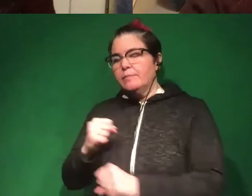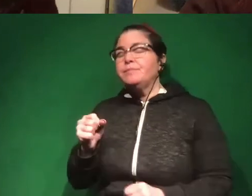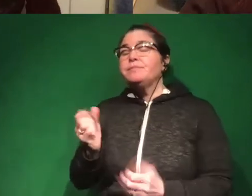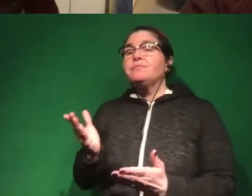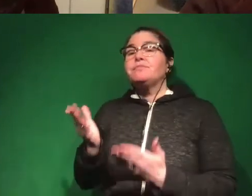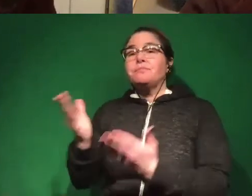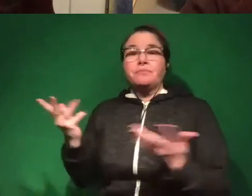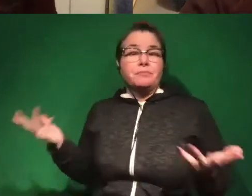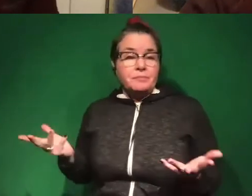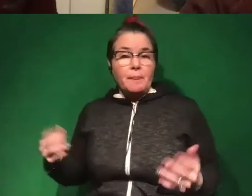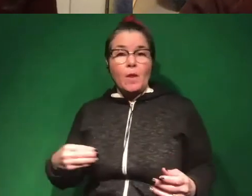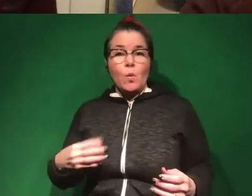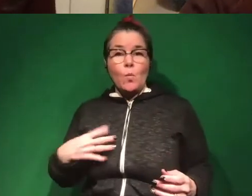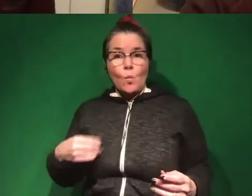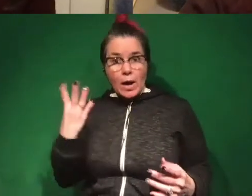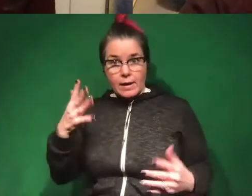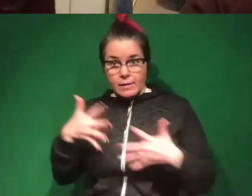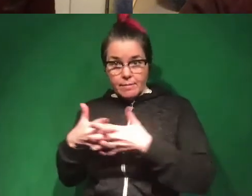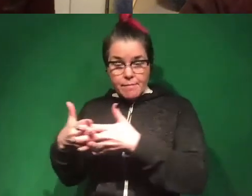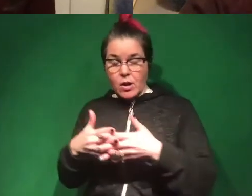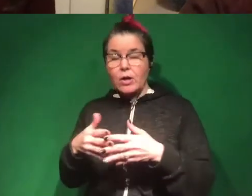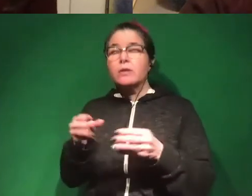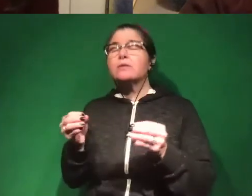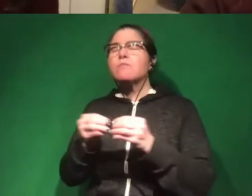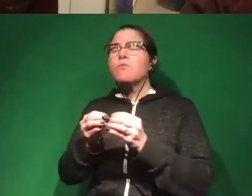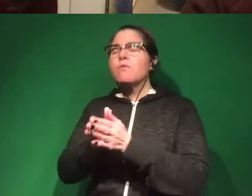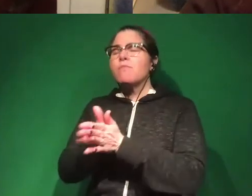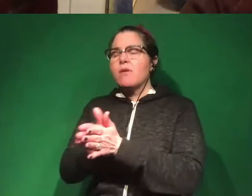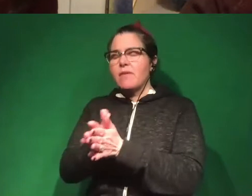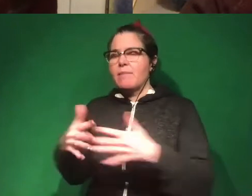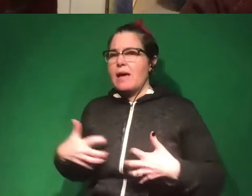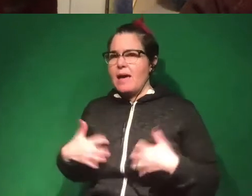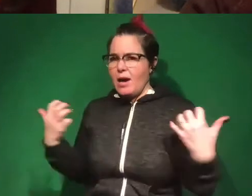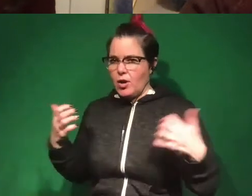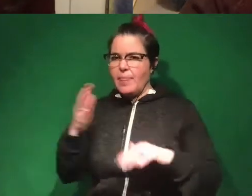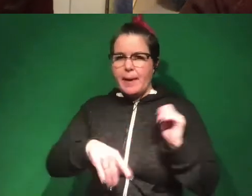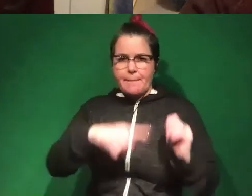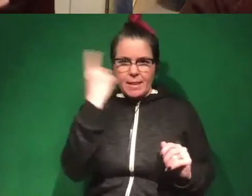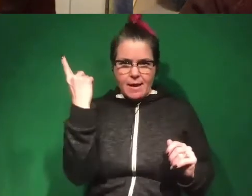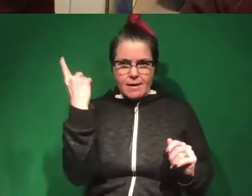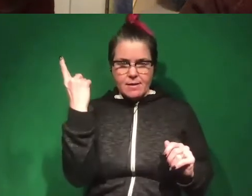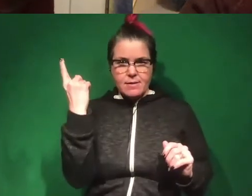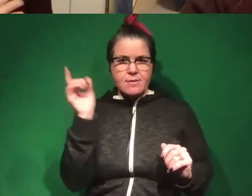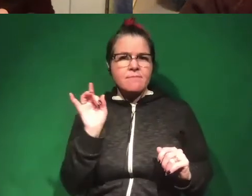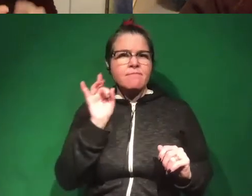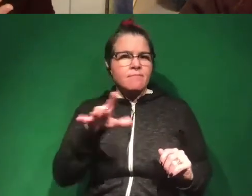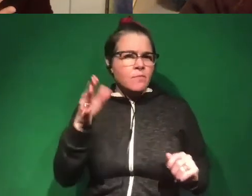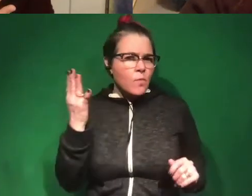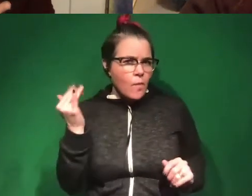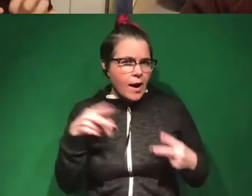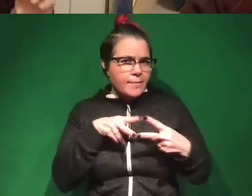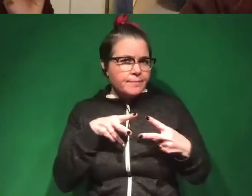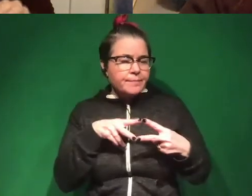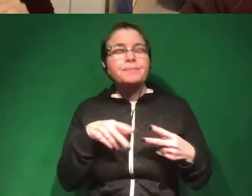that white Americans are much more likely to be motivated by anger compared to black Americans. And he posits that there's two reasons for that. One